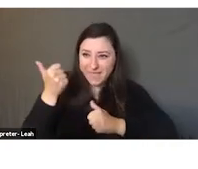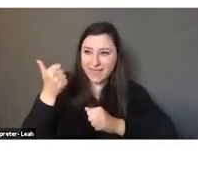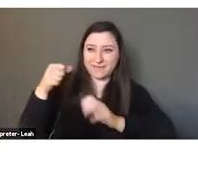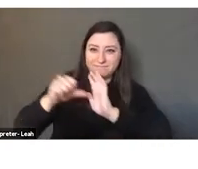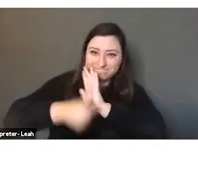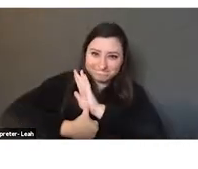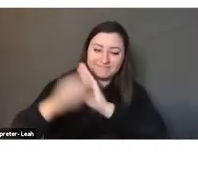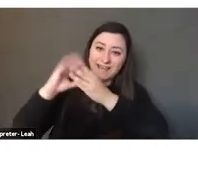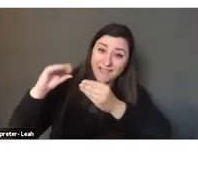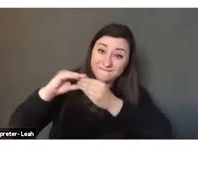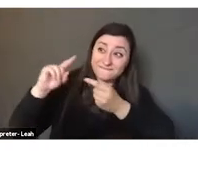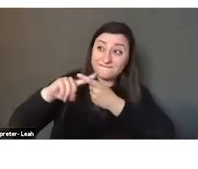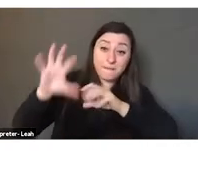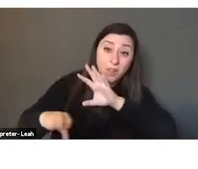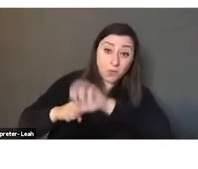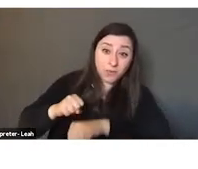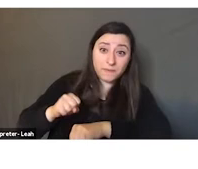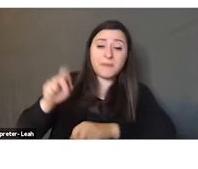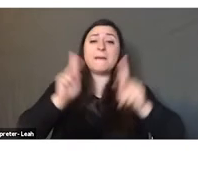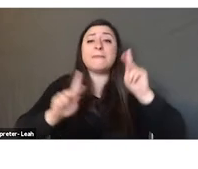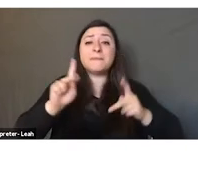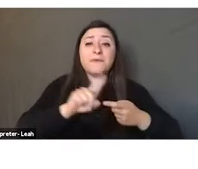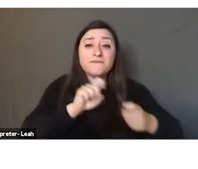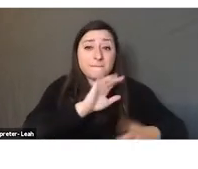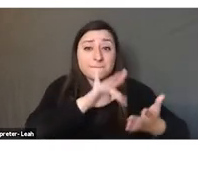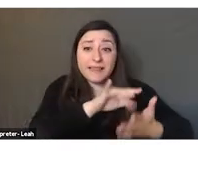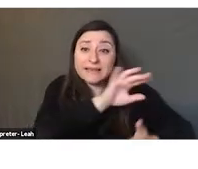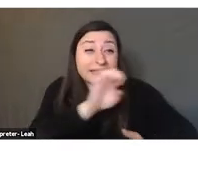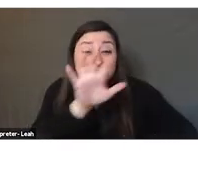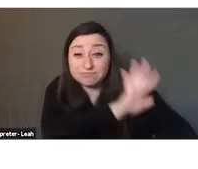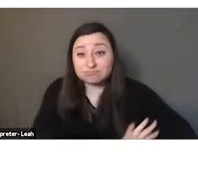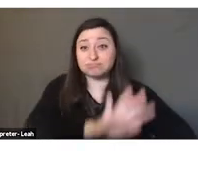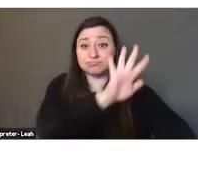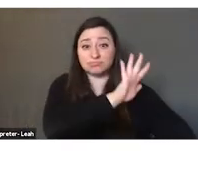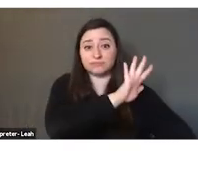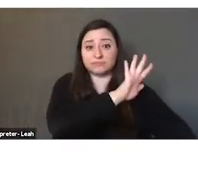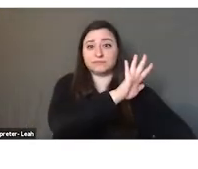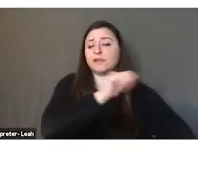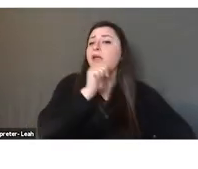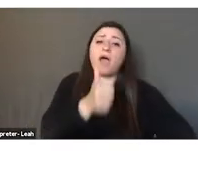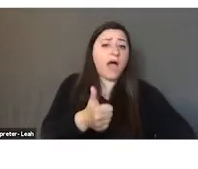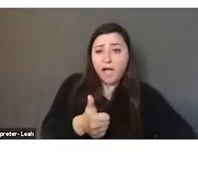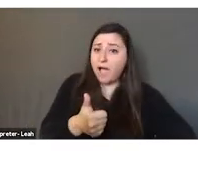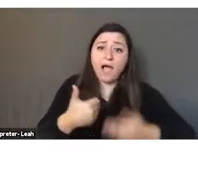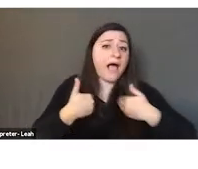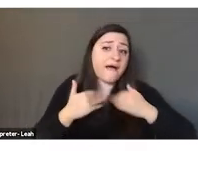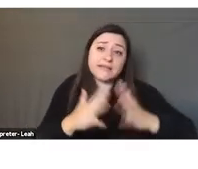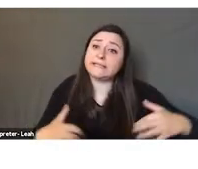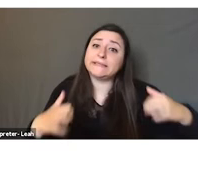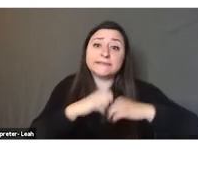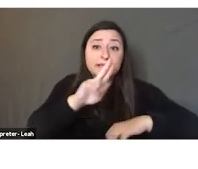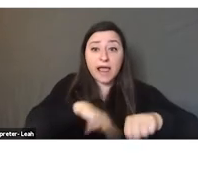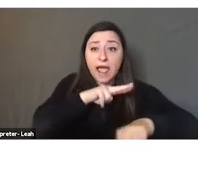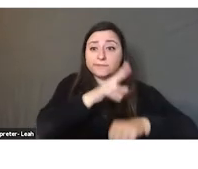stated that people of the Swanna or the Mena or the Middle East didn't have indigenous agriculture